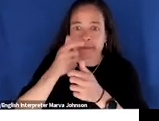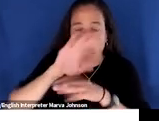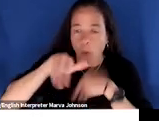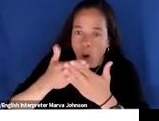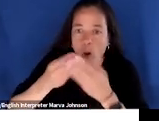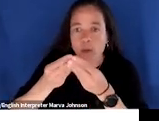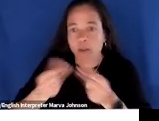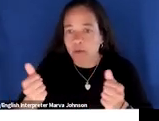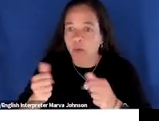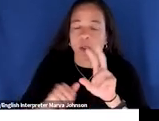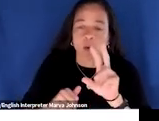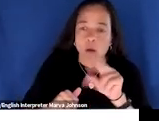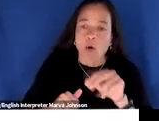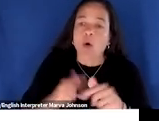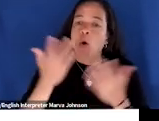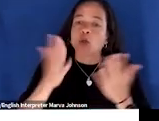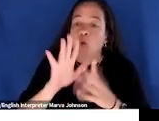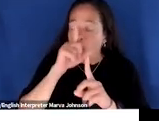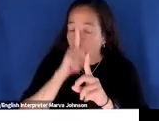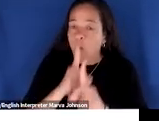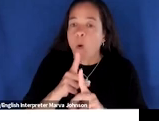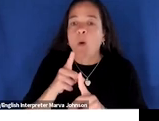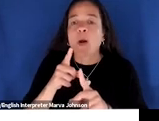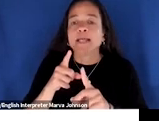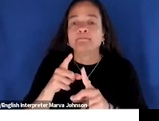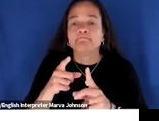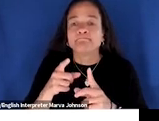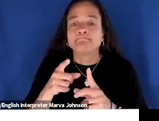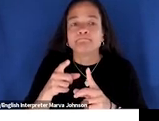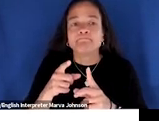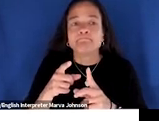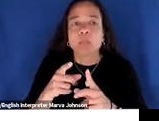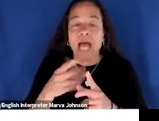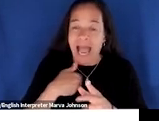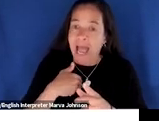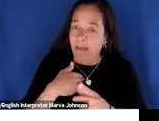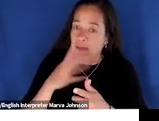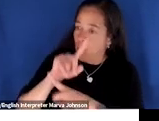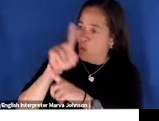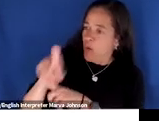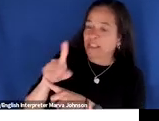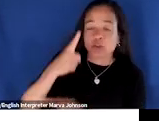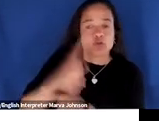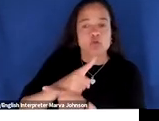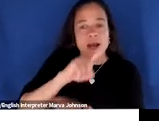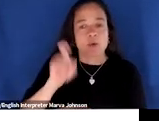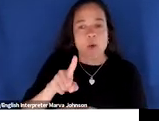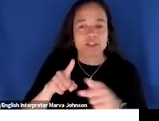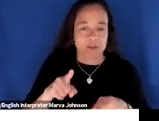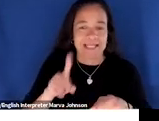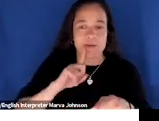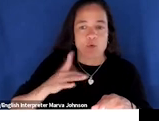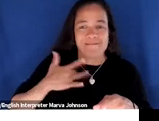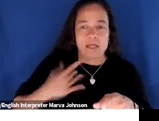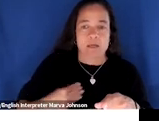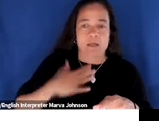stakeholders is that you're asking the right questions that is what your stakeholders are going to be really really inspired to hear